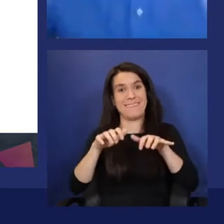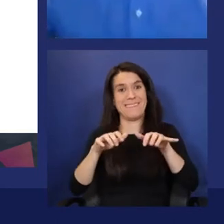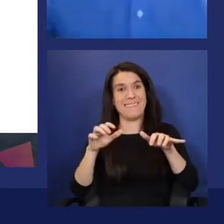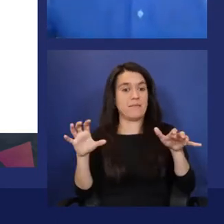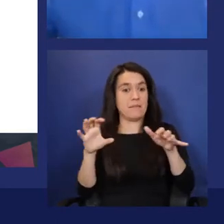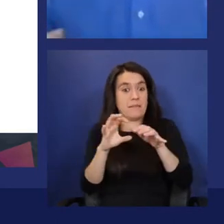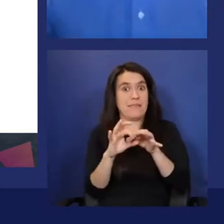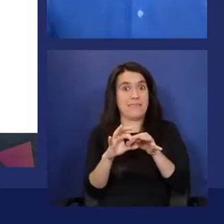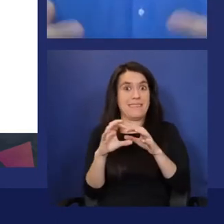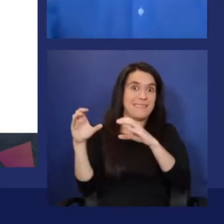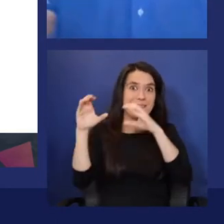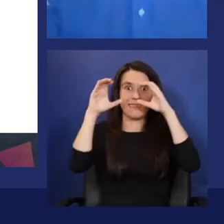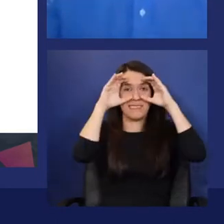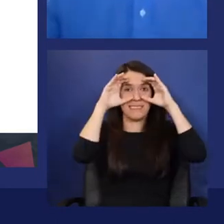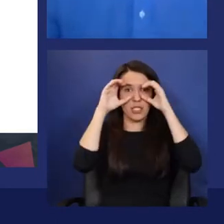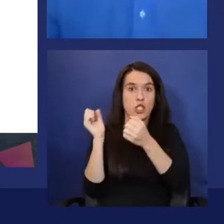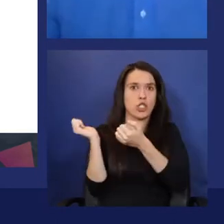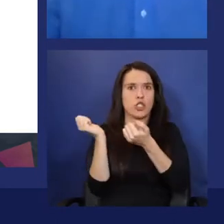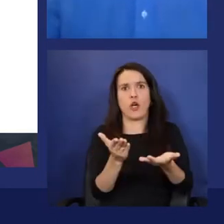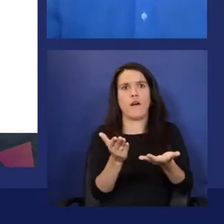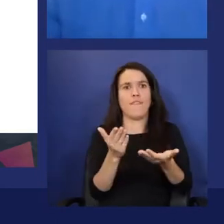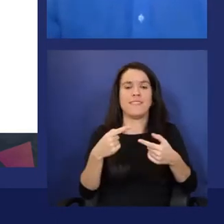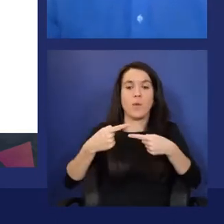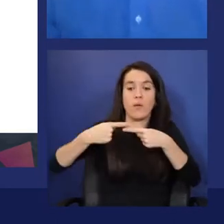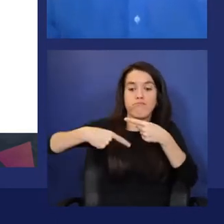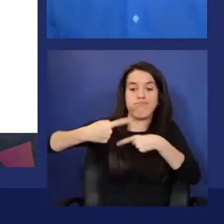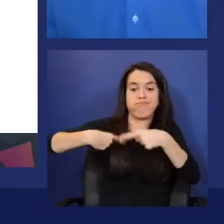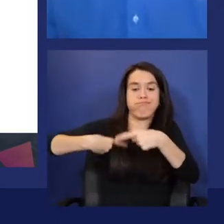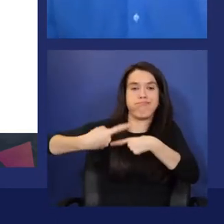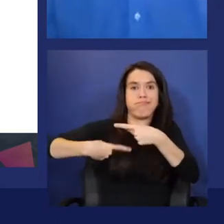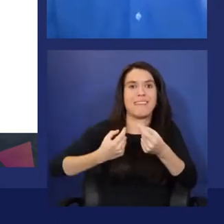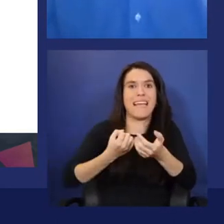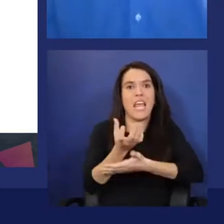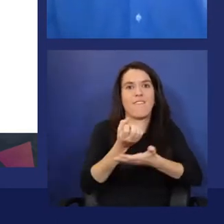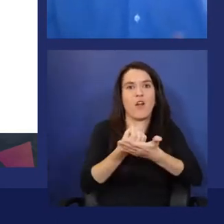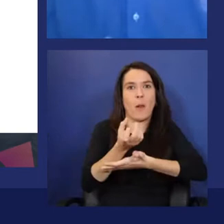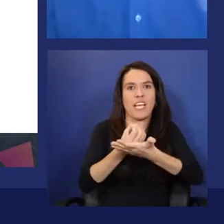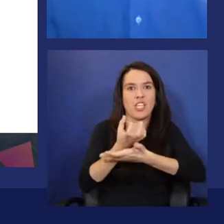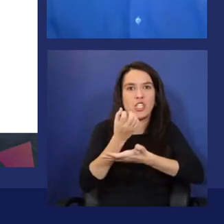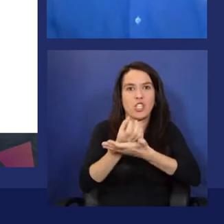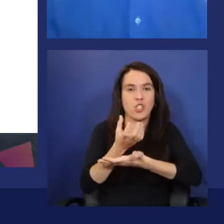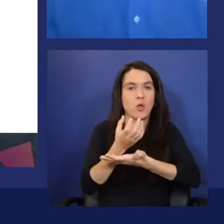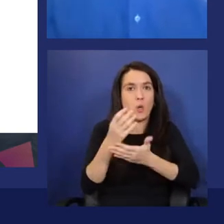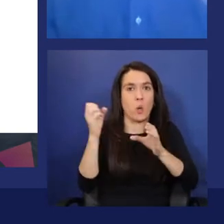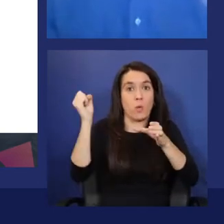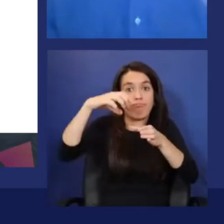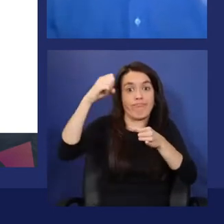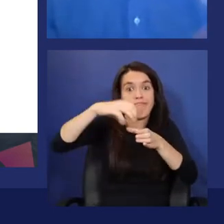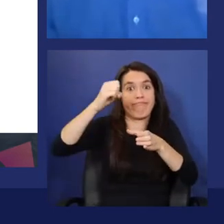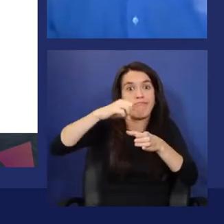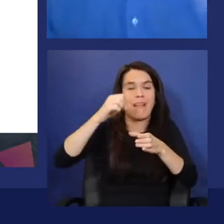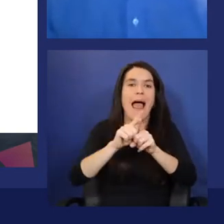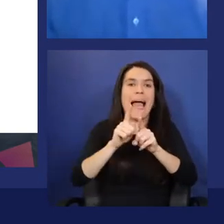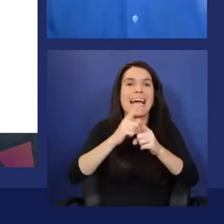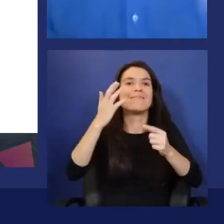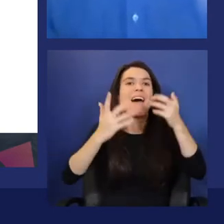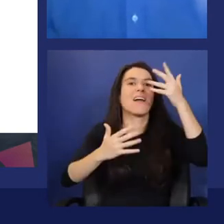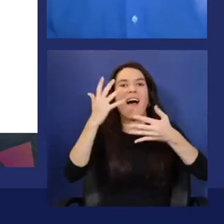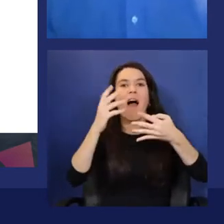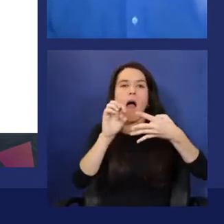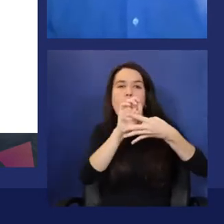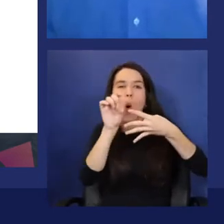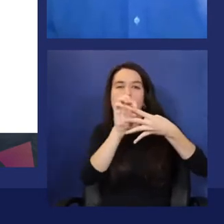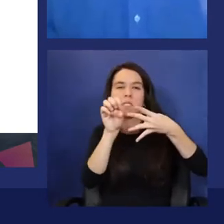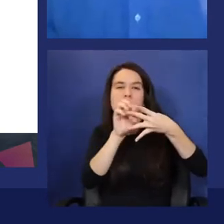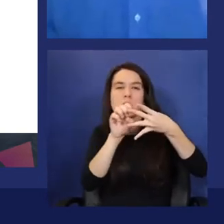services that will process all this flow of information that you retrieve of this data, this telemetry data. You've seen in